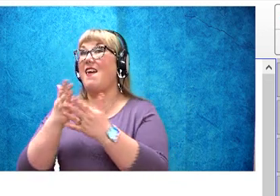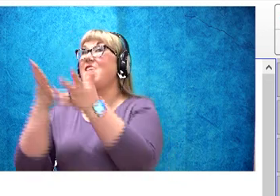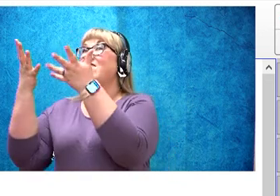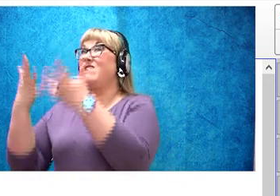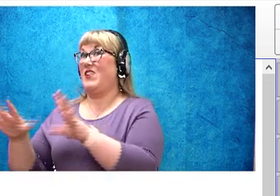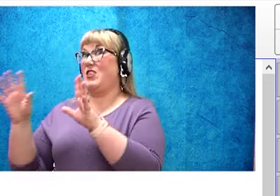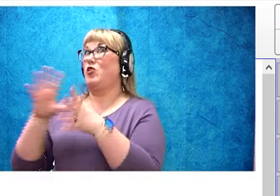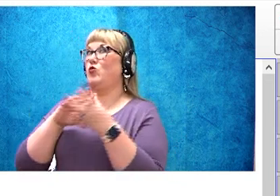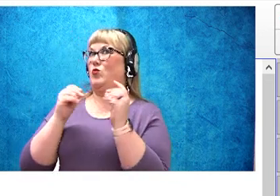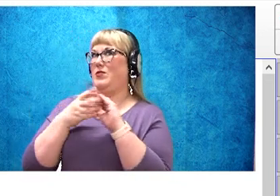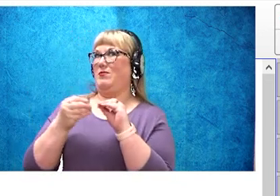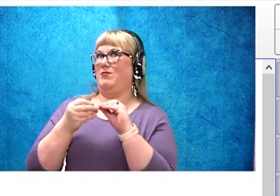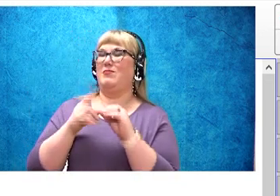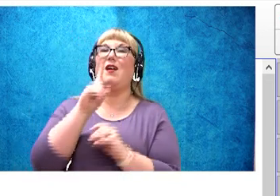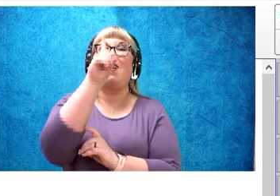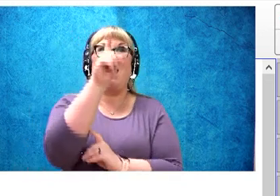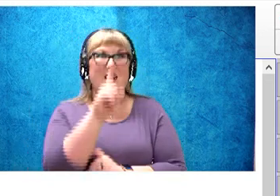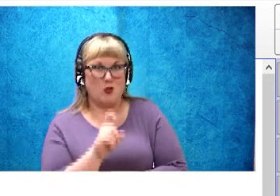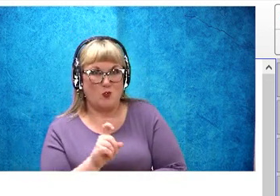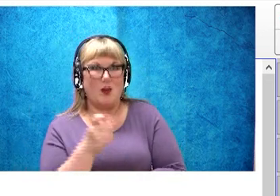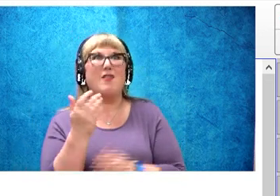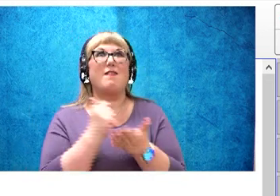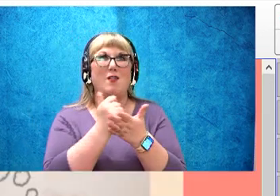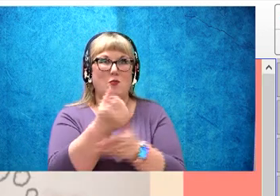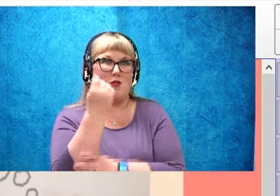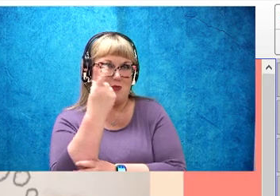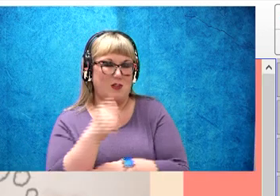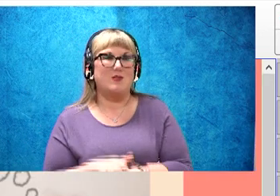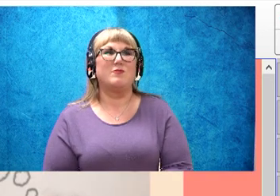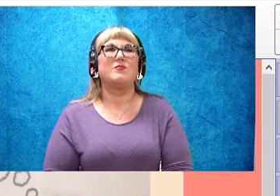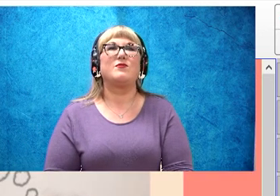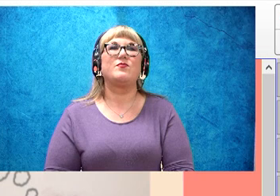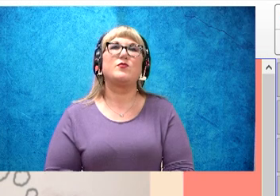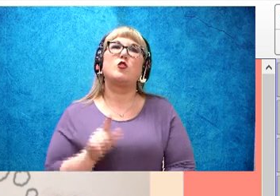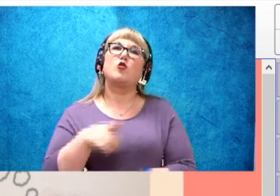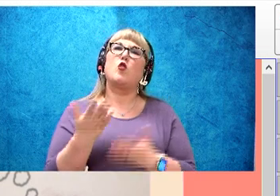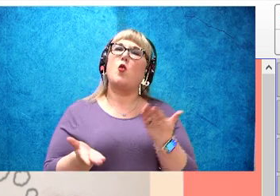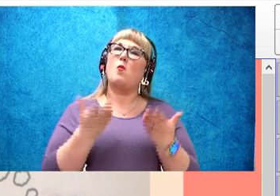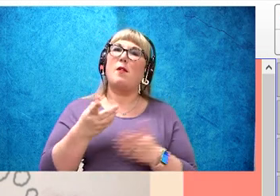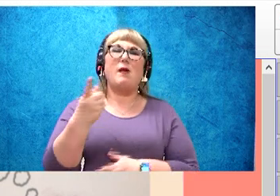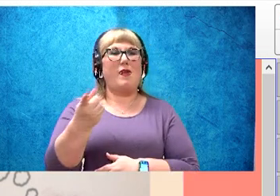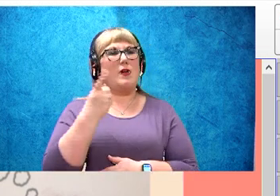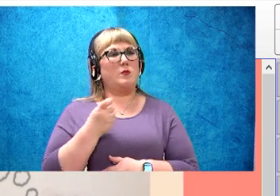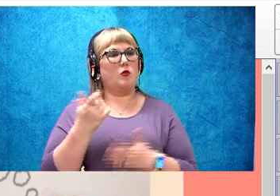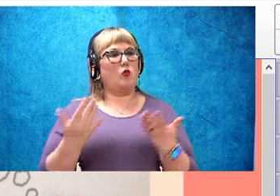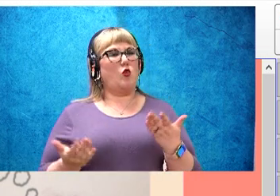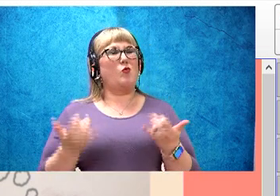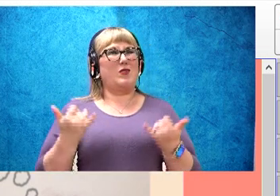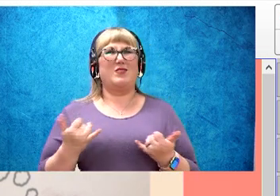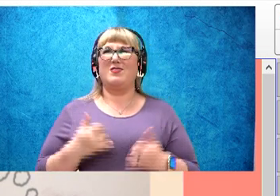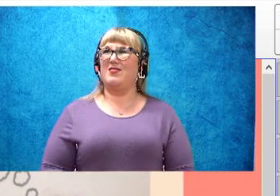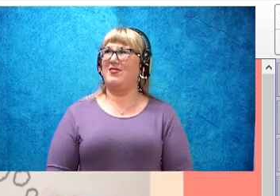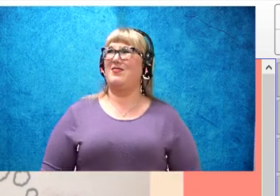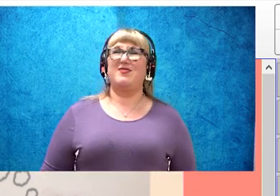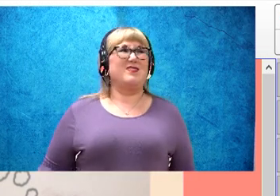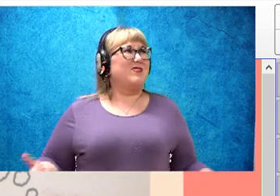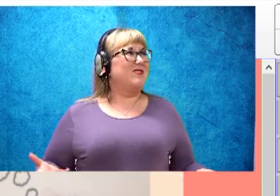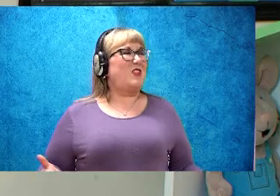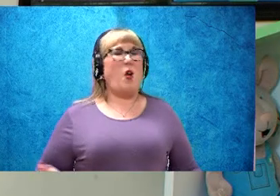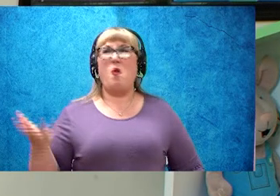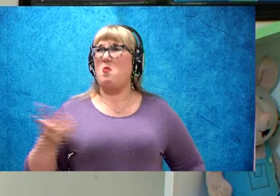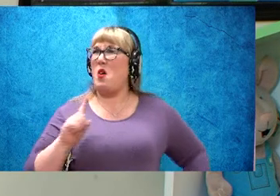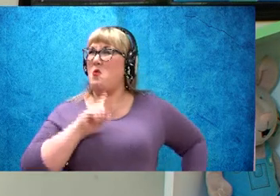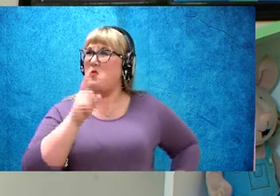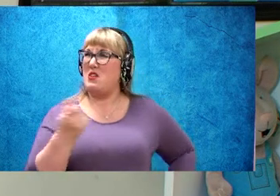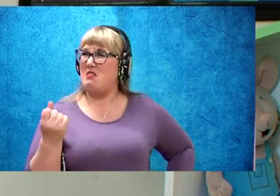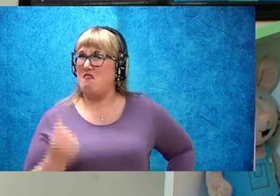asking questions helps you understand, so you are probably asking me a question right now, Ms. Austin what questions should I ask?